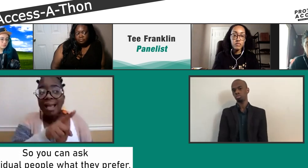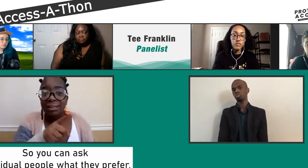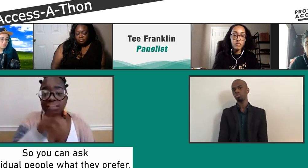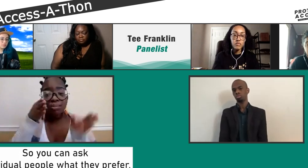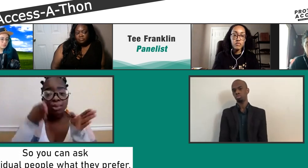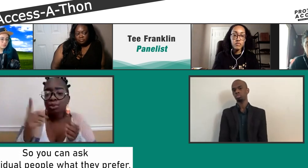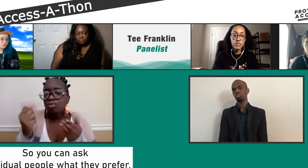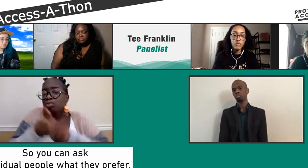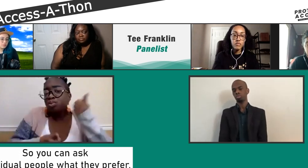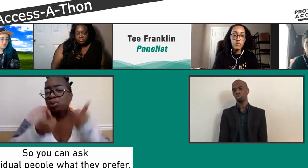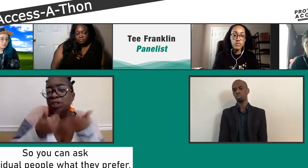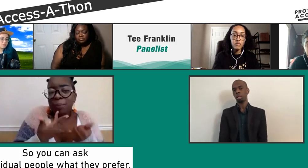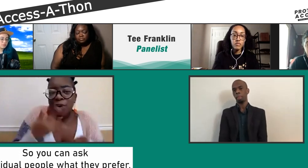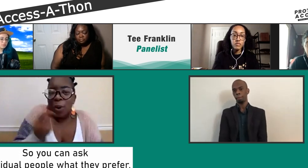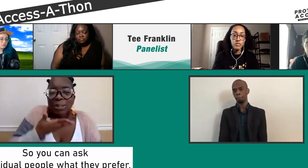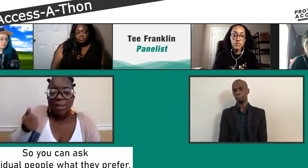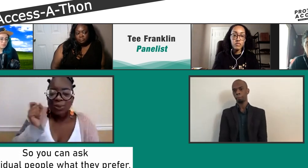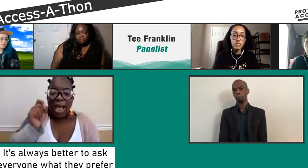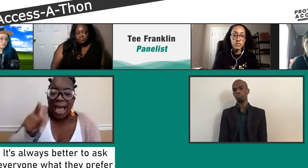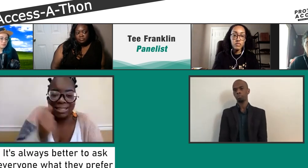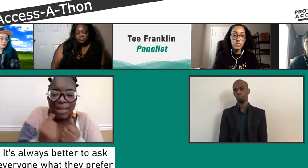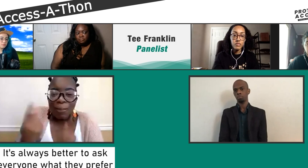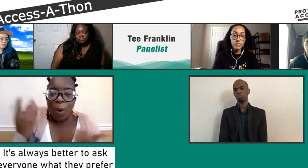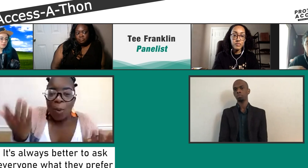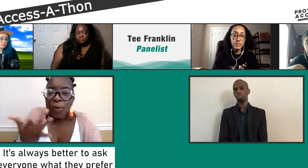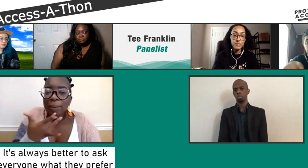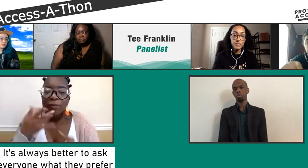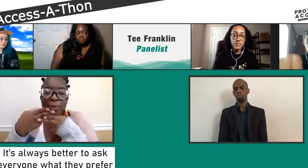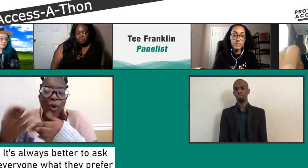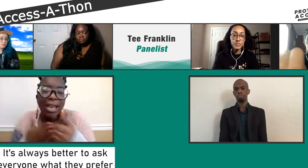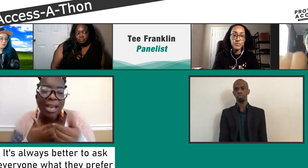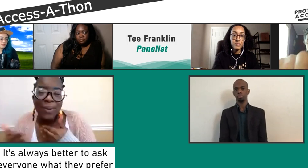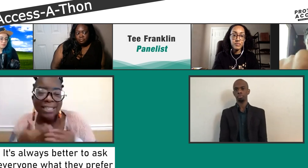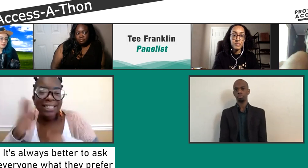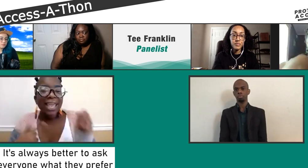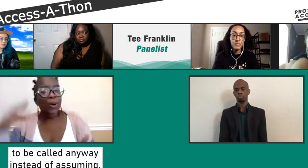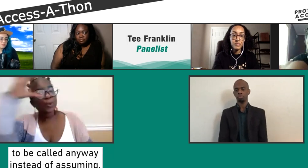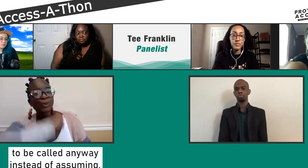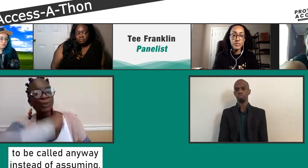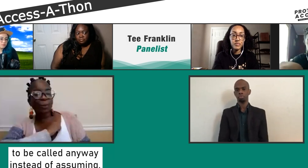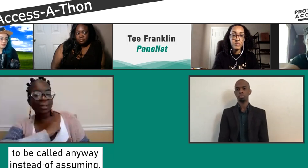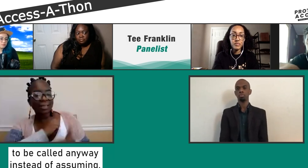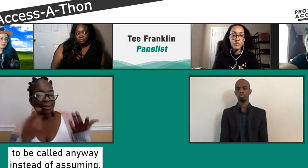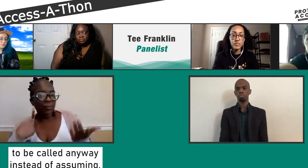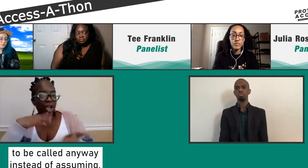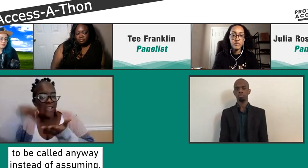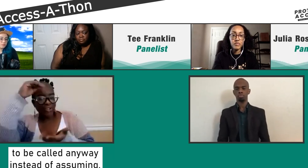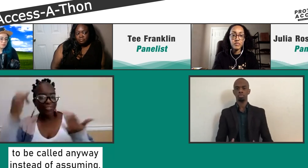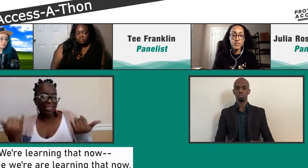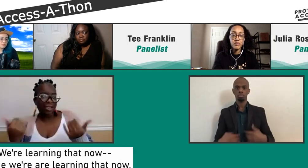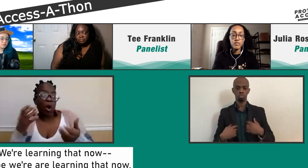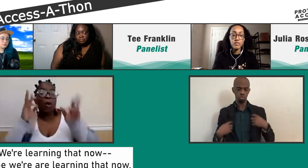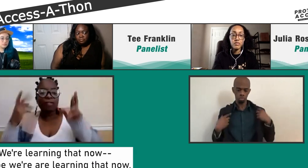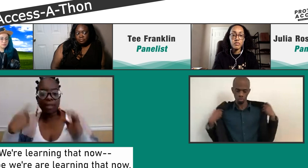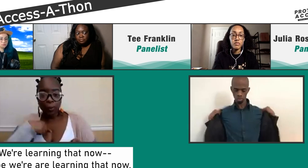and are not involved with the deaf culture. So, if that individual person prefers to be called that, then, okay,